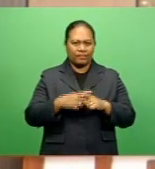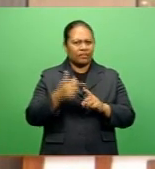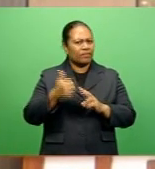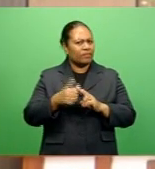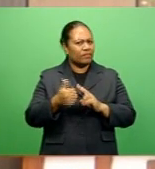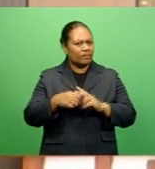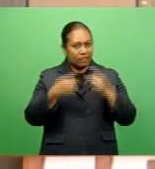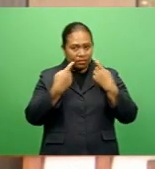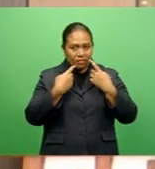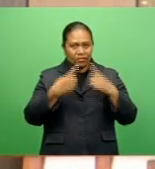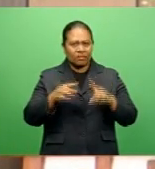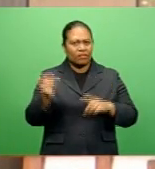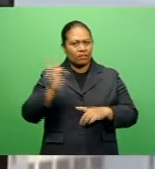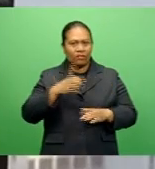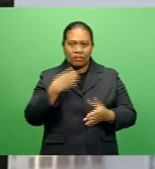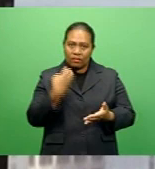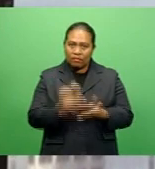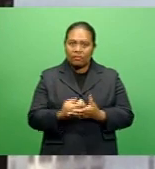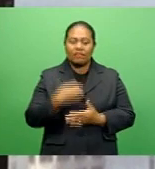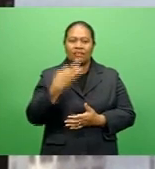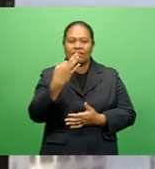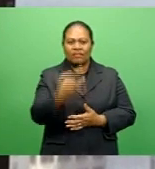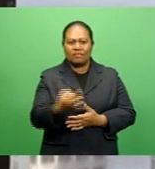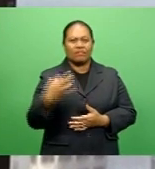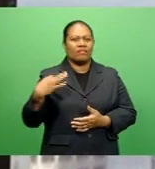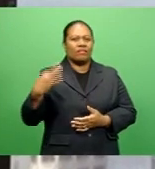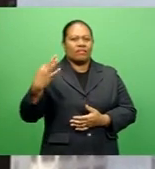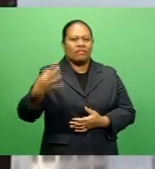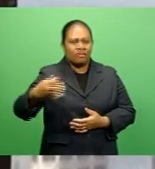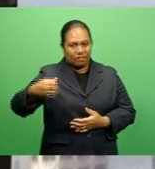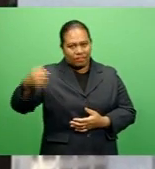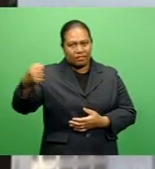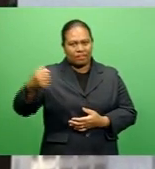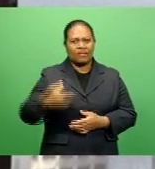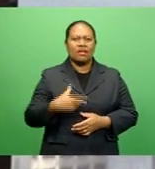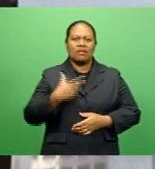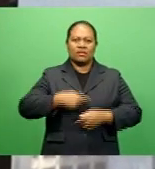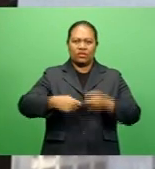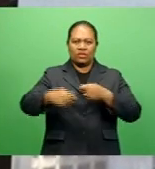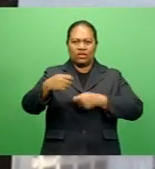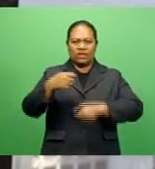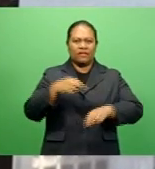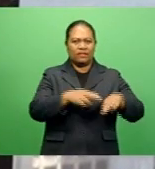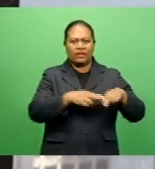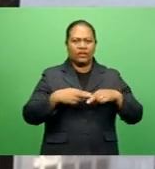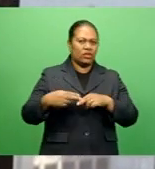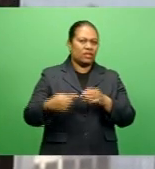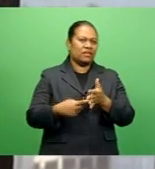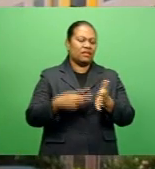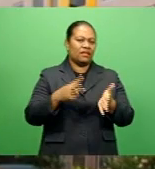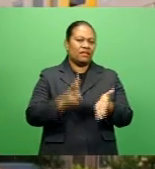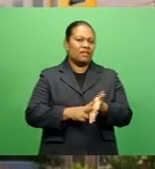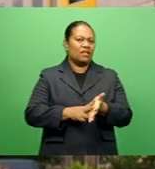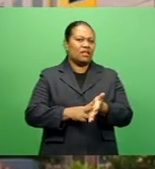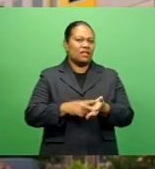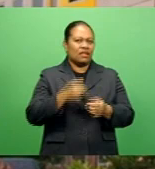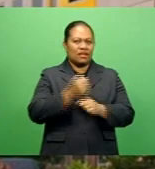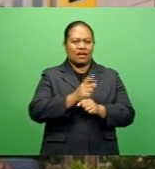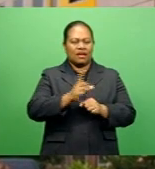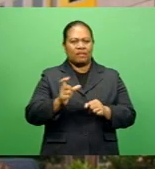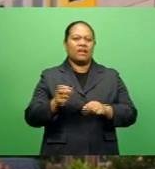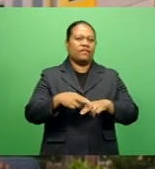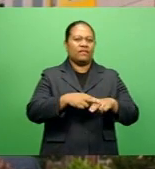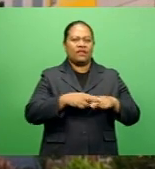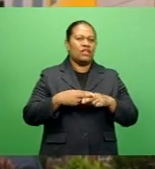announced that it has approved a request for voluntary suspension in trading, made by Fiji TV's parent company, Fijian Holdings